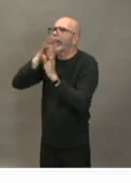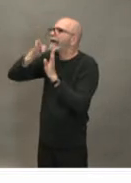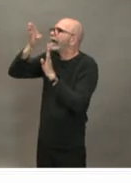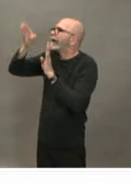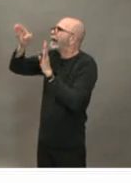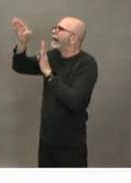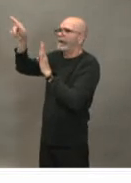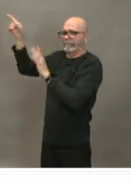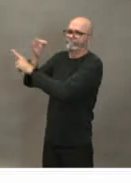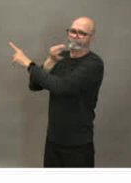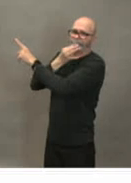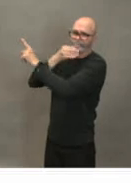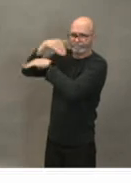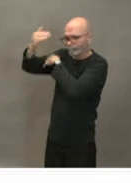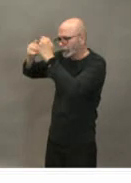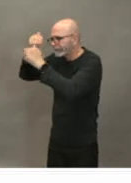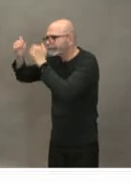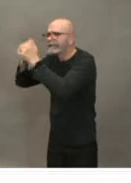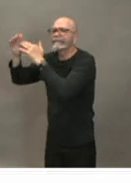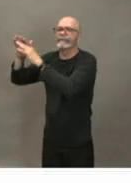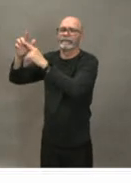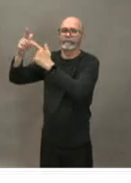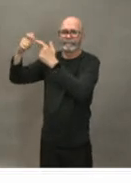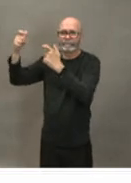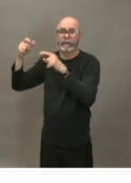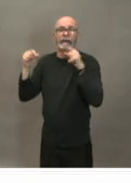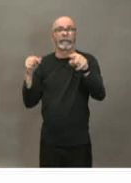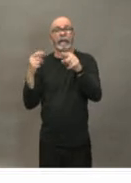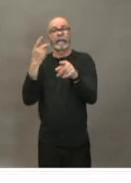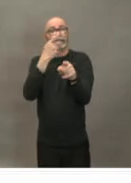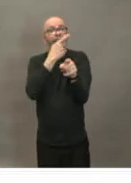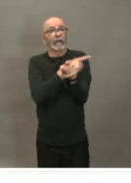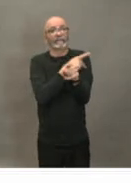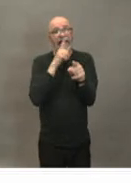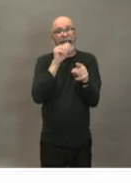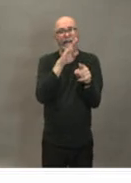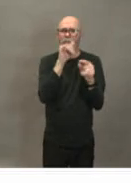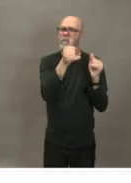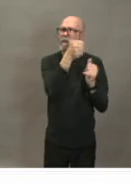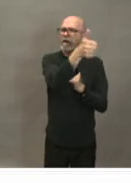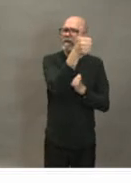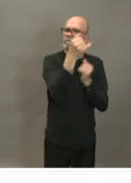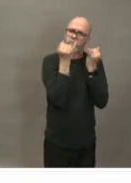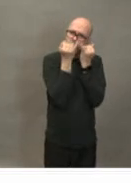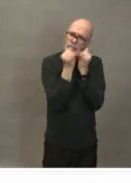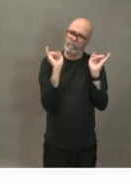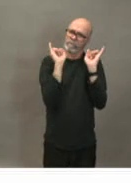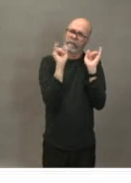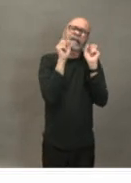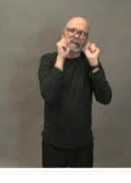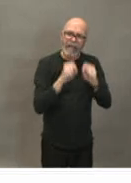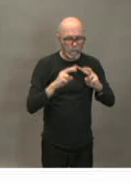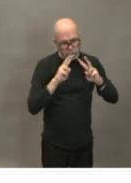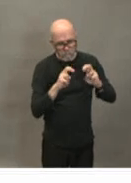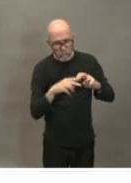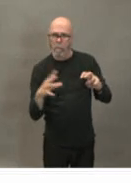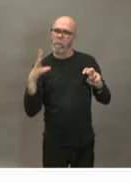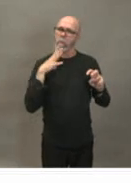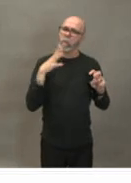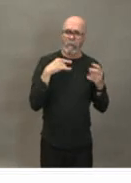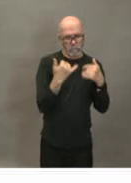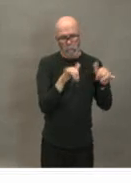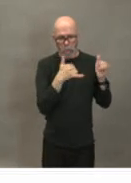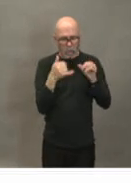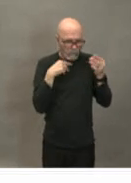that the provincial public health labs can deal with the testing on their own and develop plans on their own so there is planning that